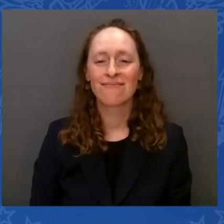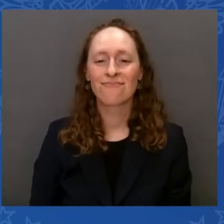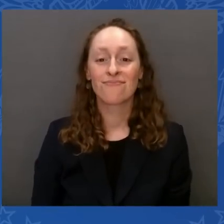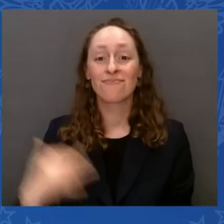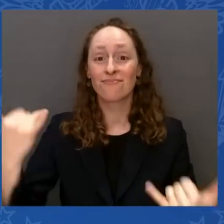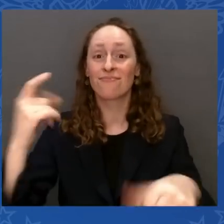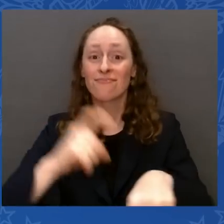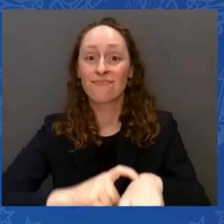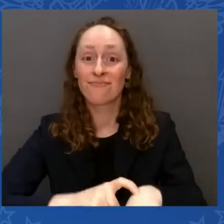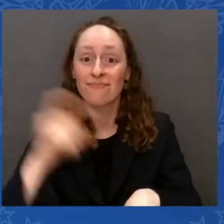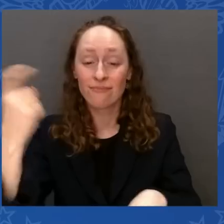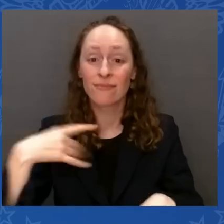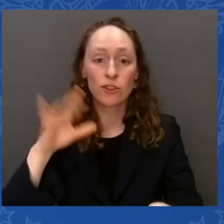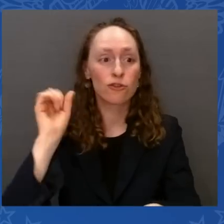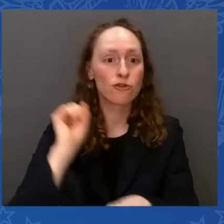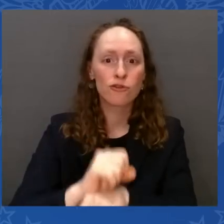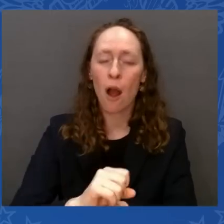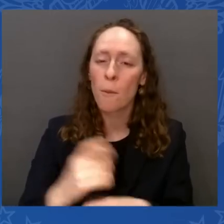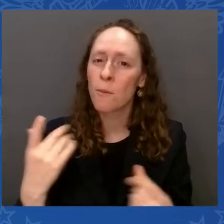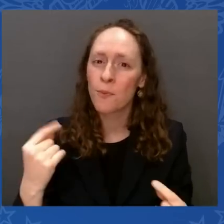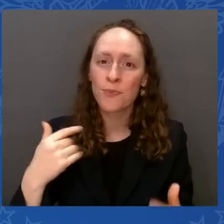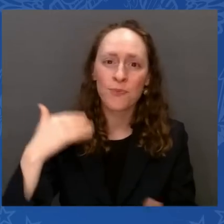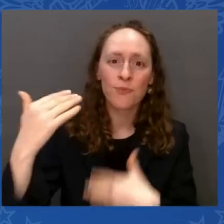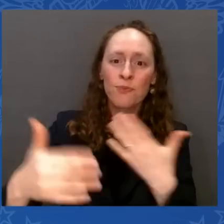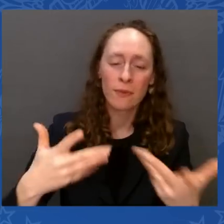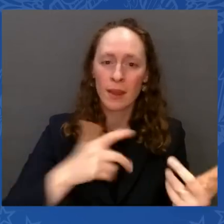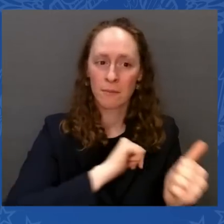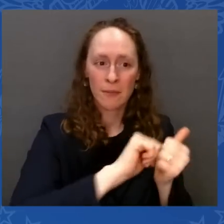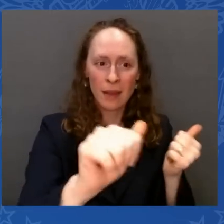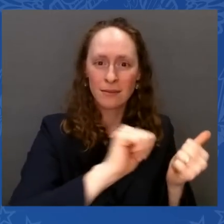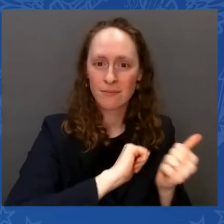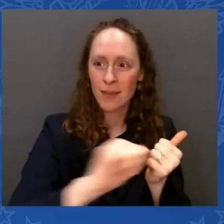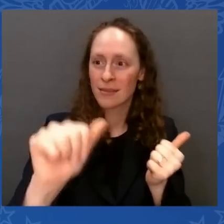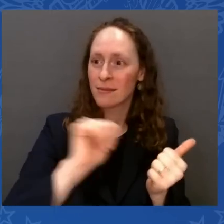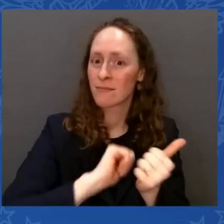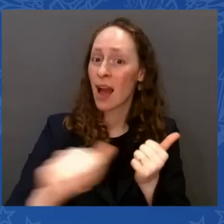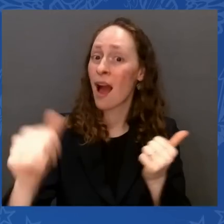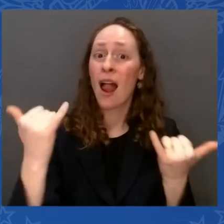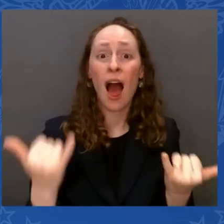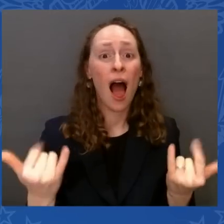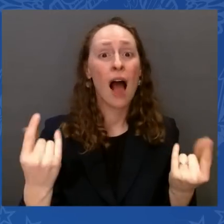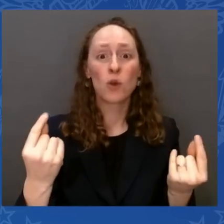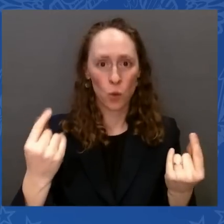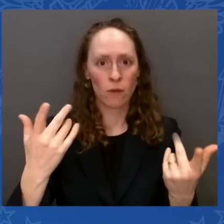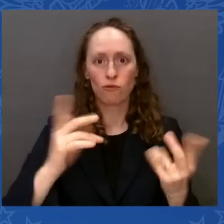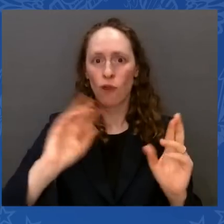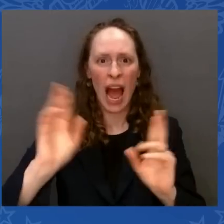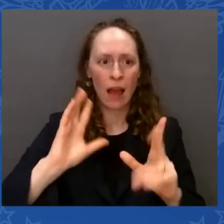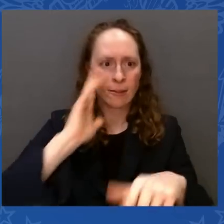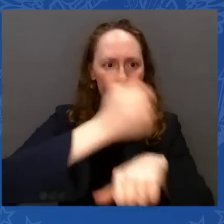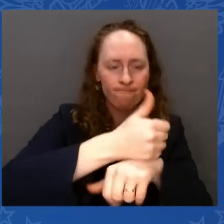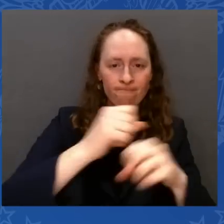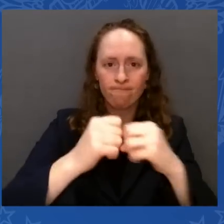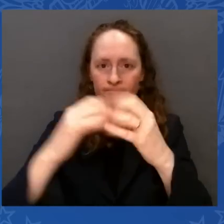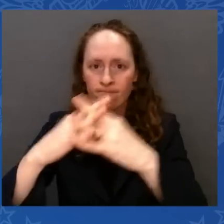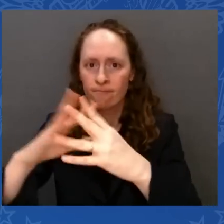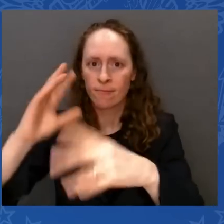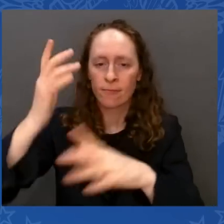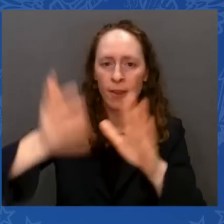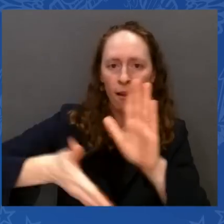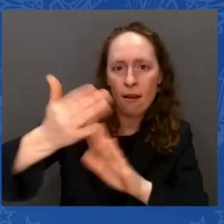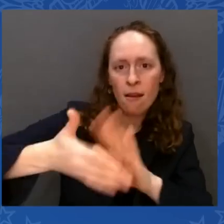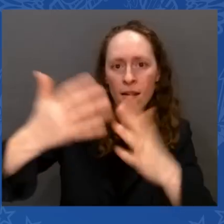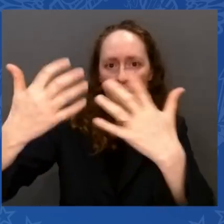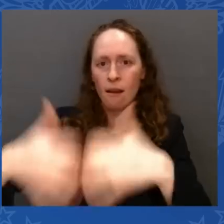passed, so people start to see it in their lives, all the benefits that are there because you produced it for them. You stepped up and got it done.